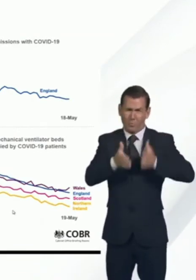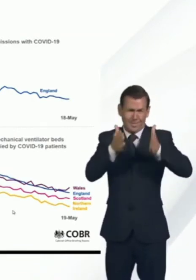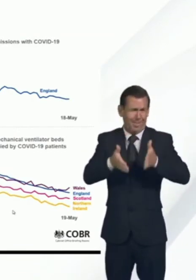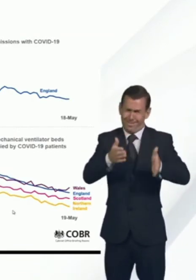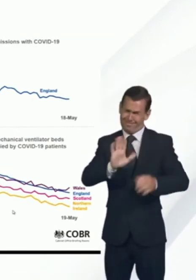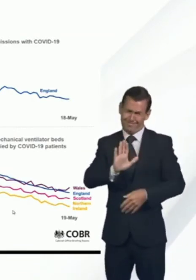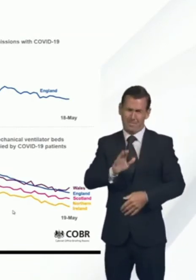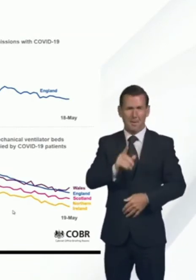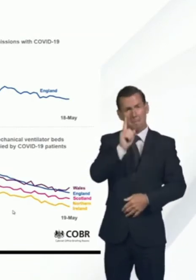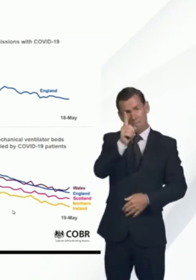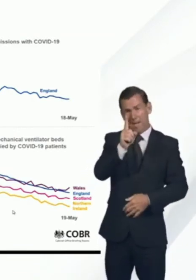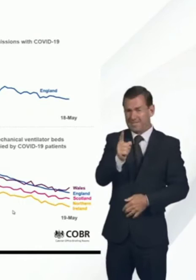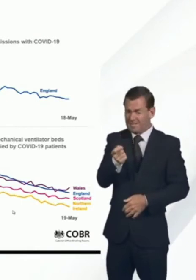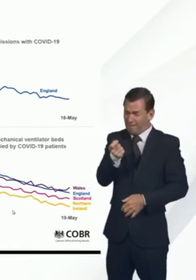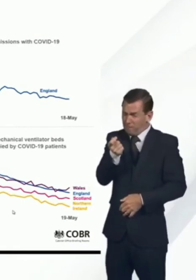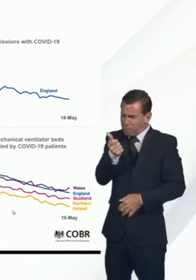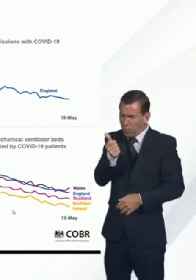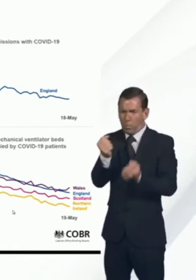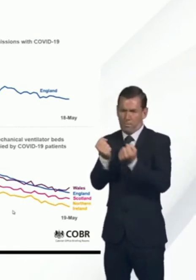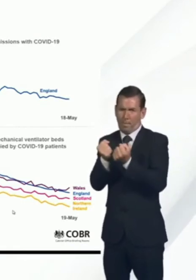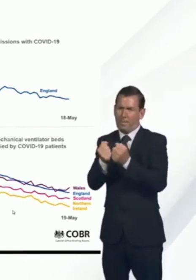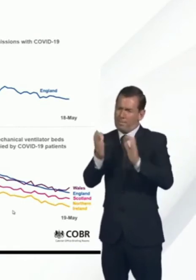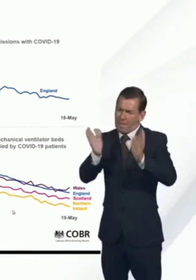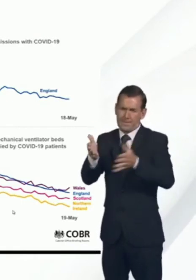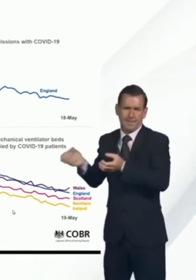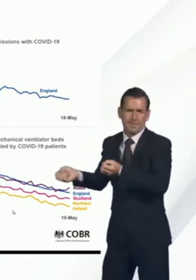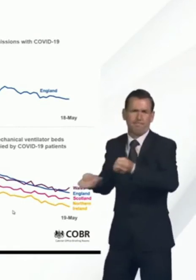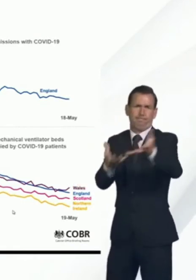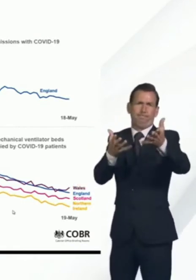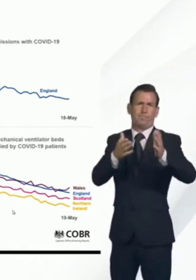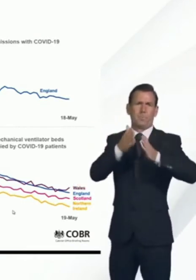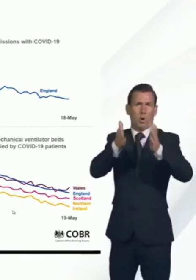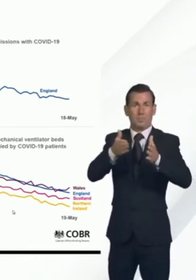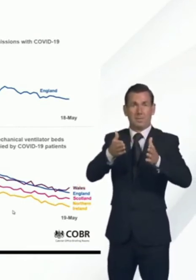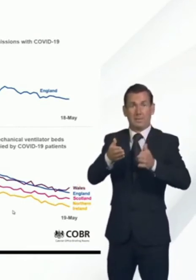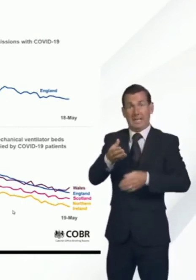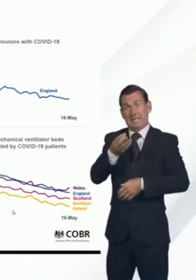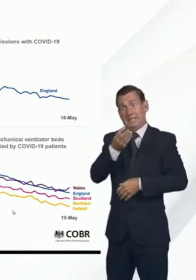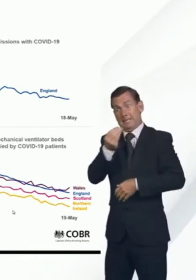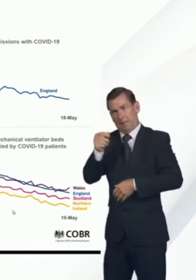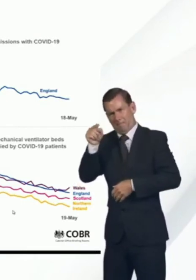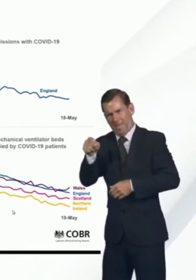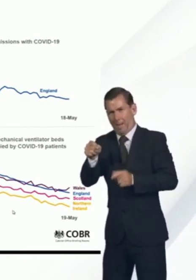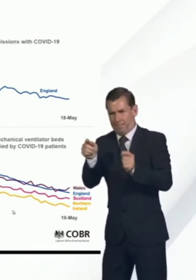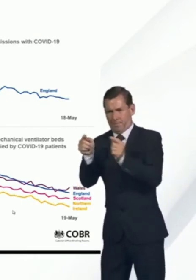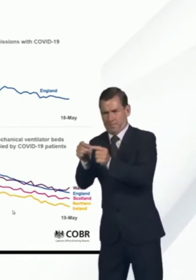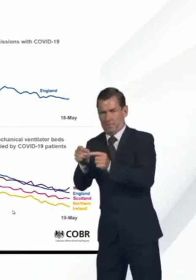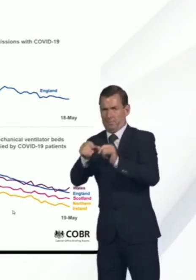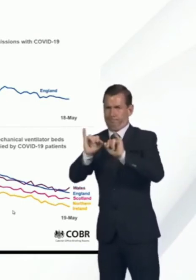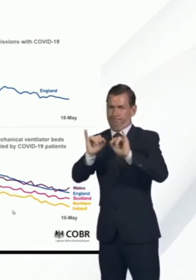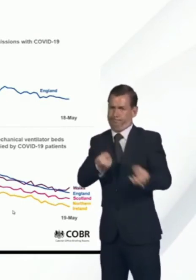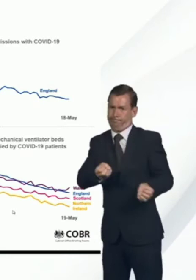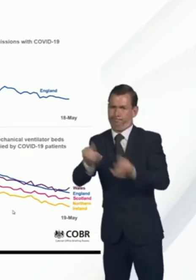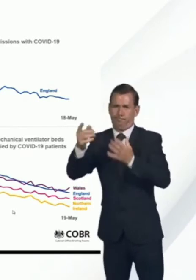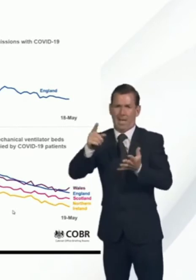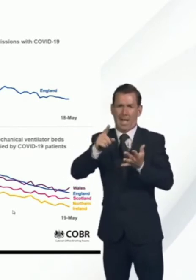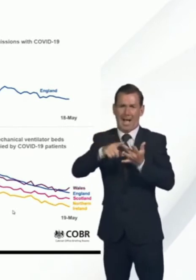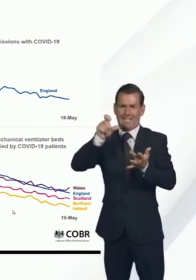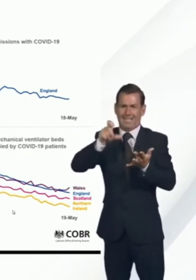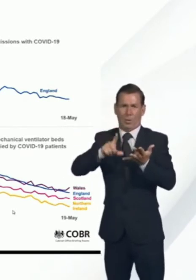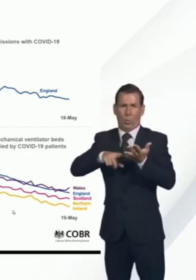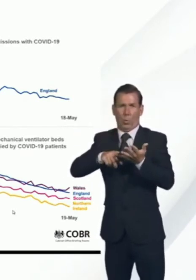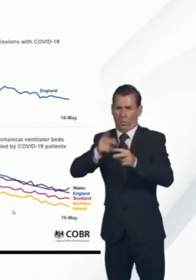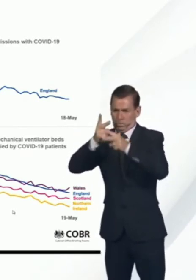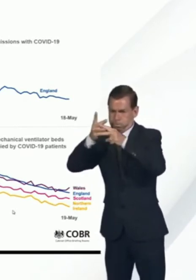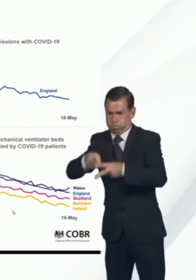people, unfortunately, hospital admission is required. And for the sickest, of course, that might require a period on our intensive care units.